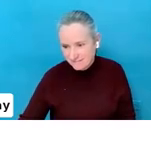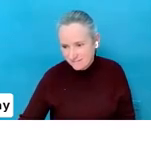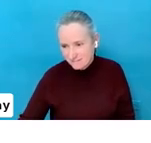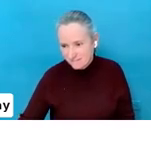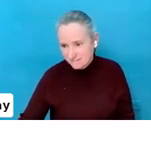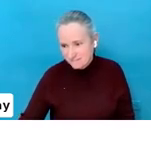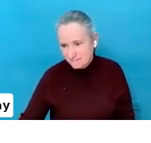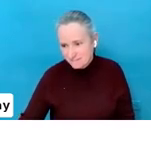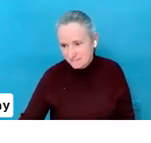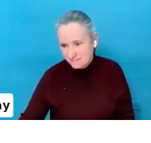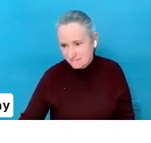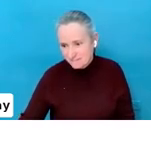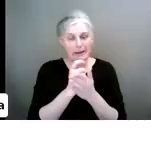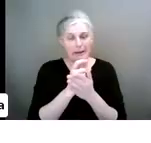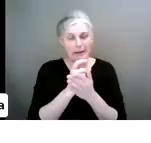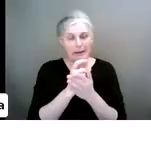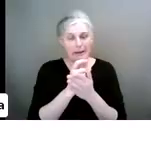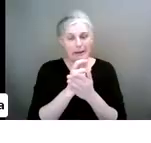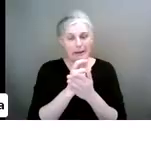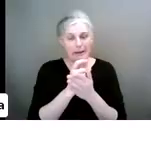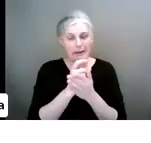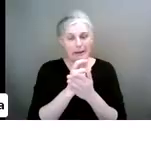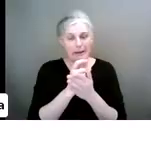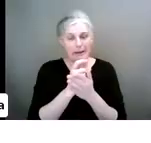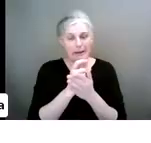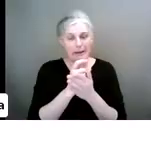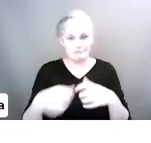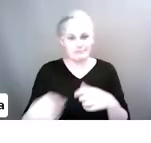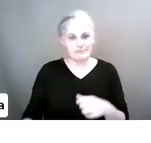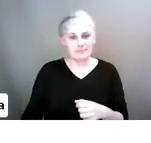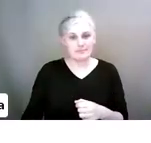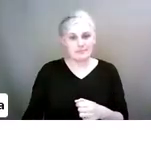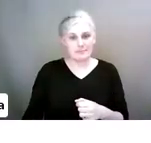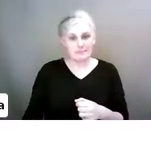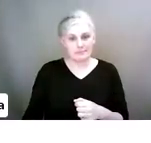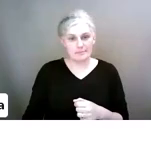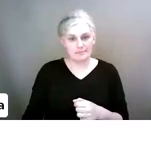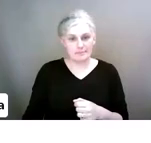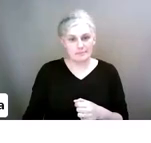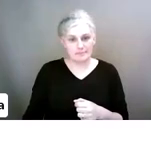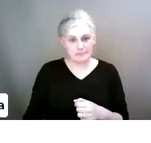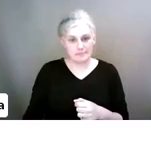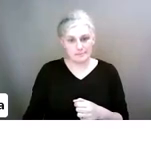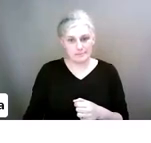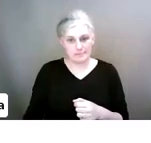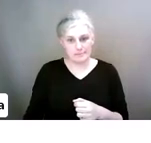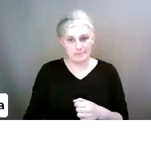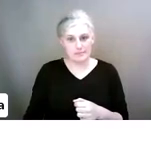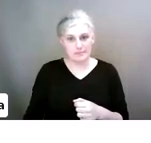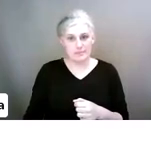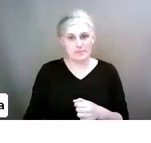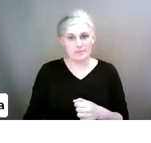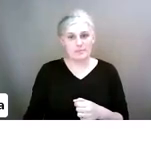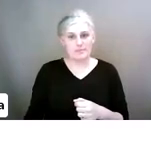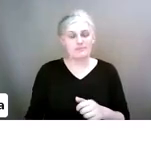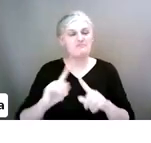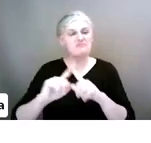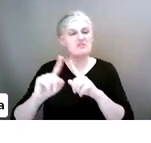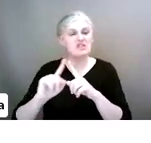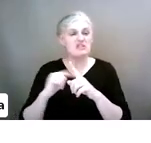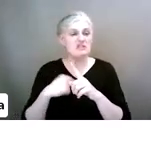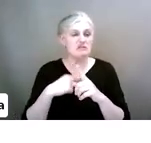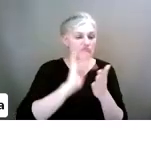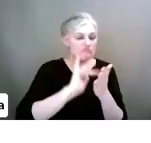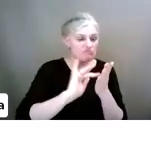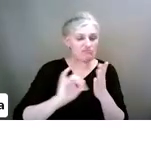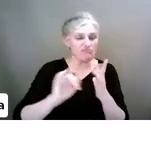Depending. You may have a mix in your home. You may have Apple, Android, or you may have Microsoft or a